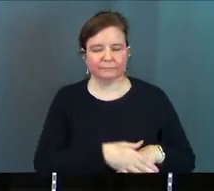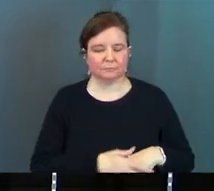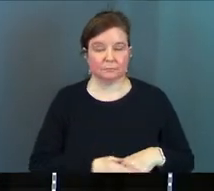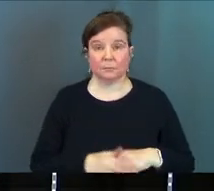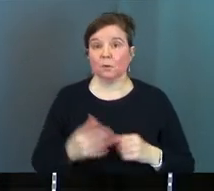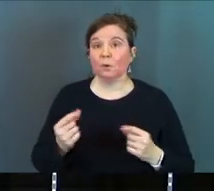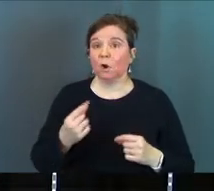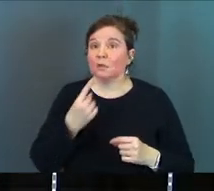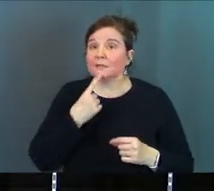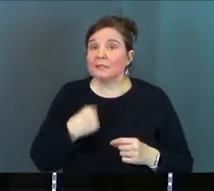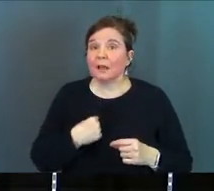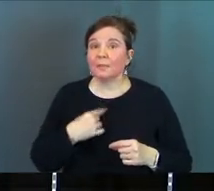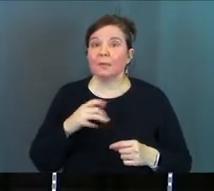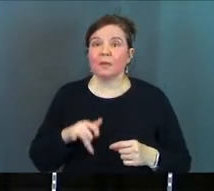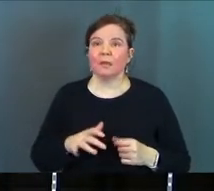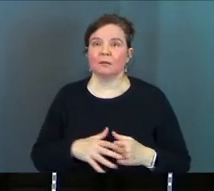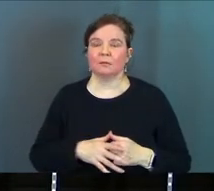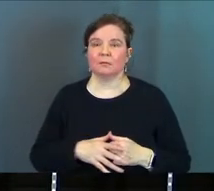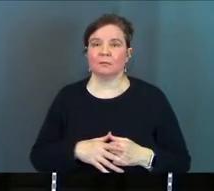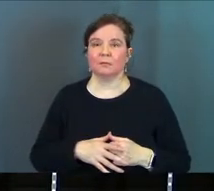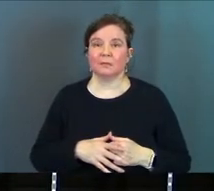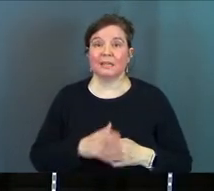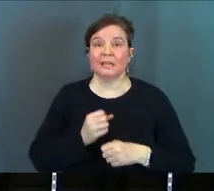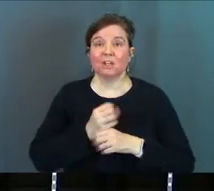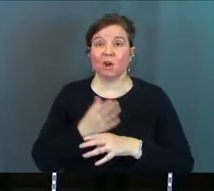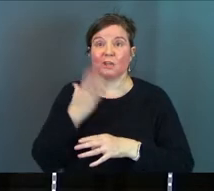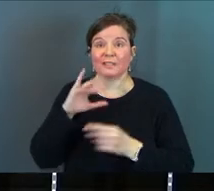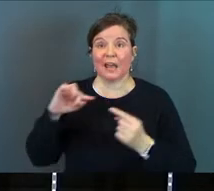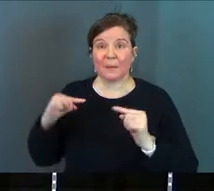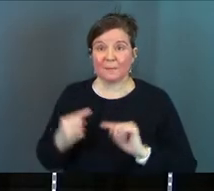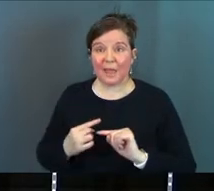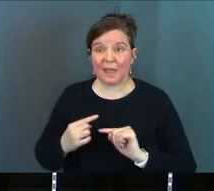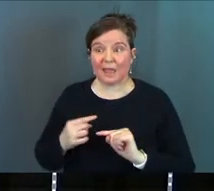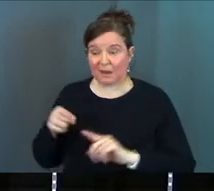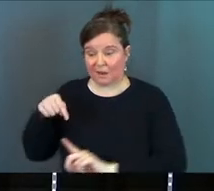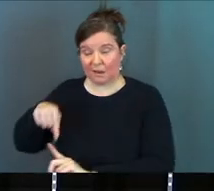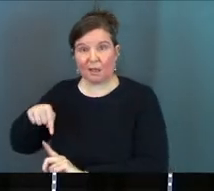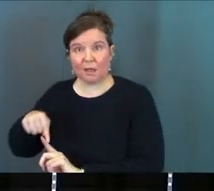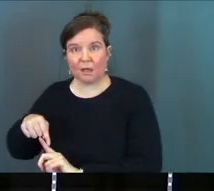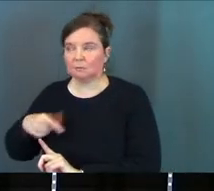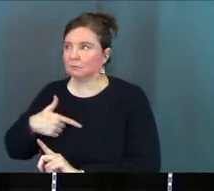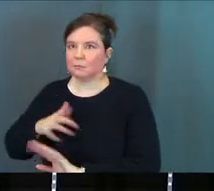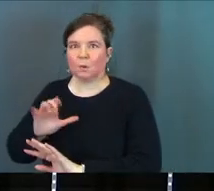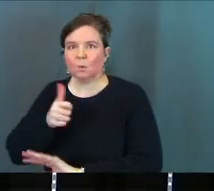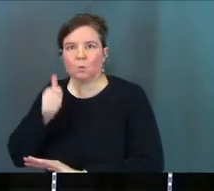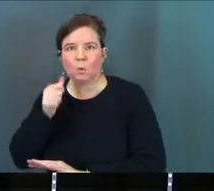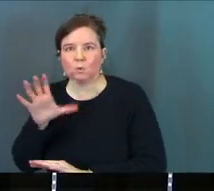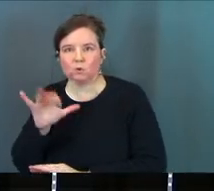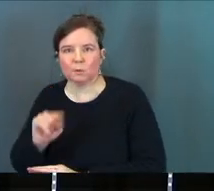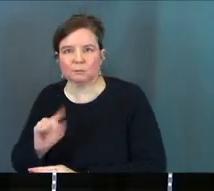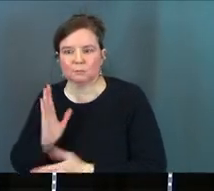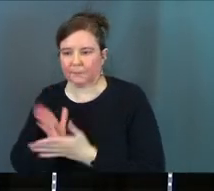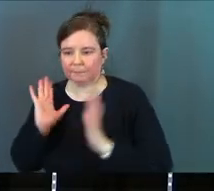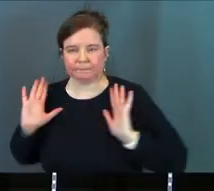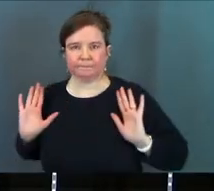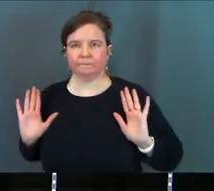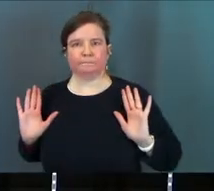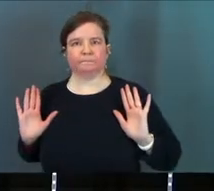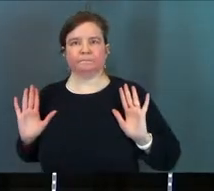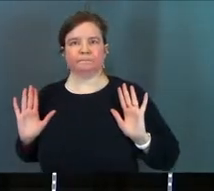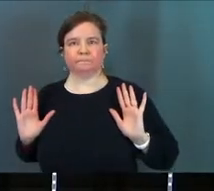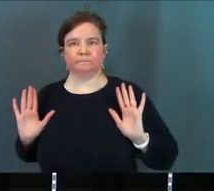all you got to tell me is that that it causes God pain and it's done. And that's it.